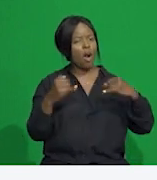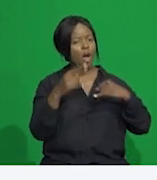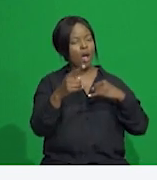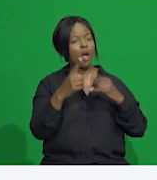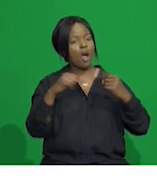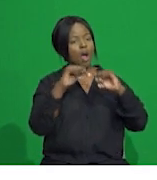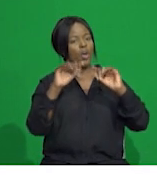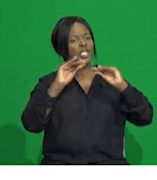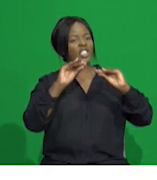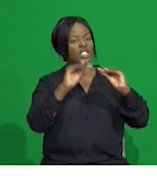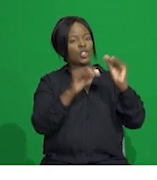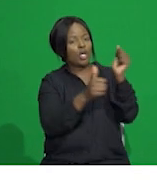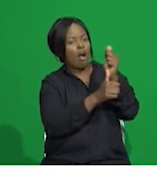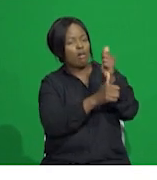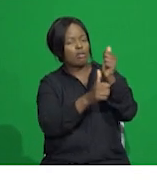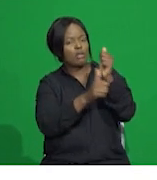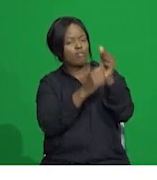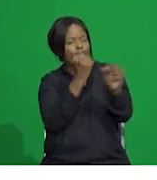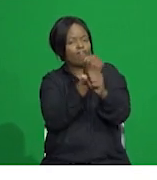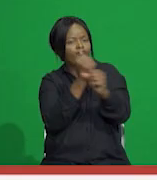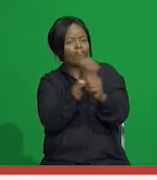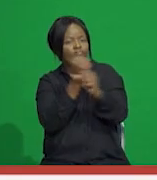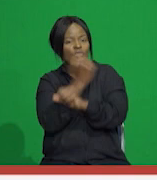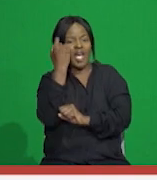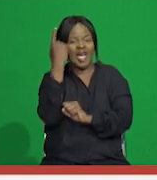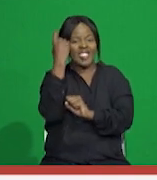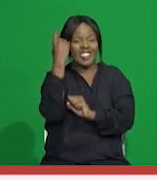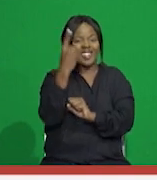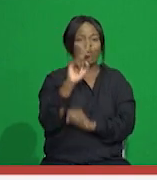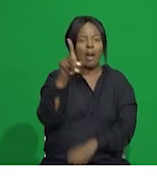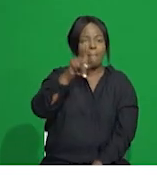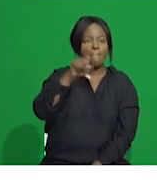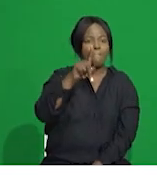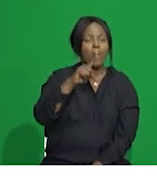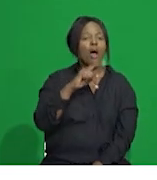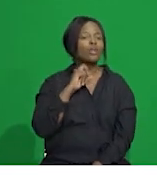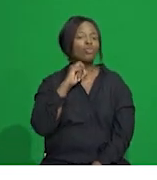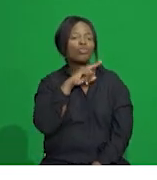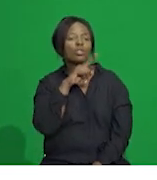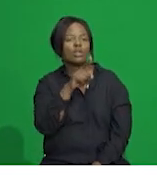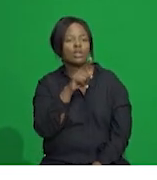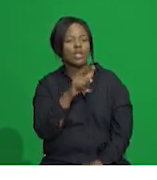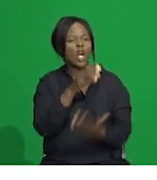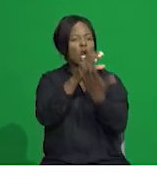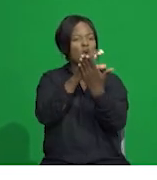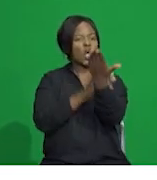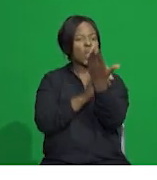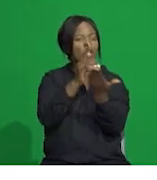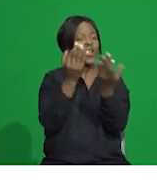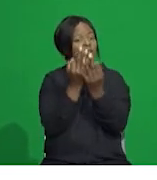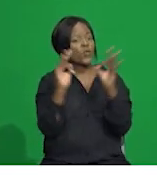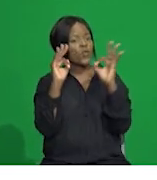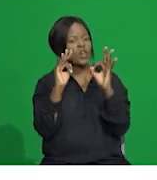Teaching Assistance and Understanding Plagiarism course. These courses are available for free on the Learn